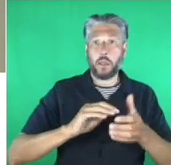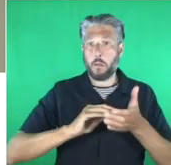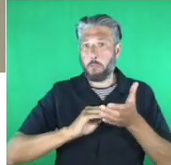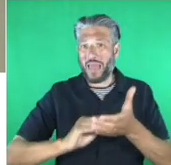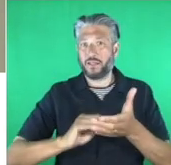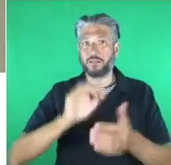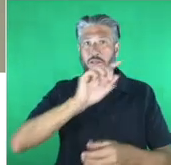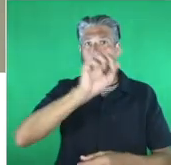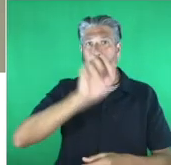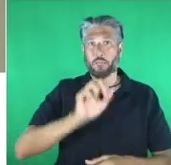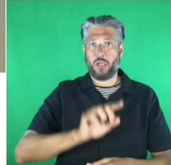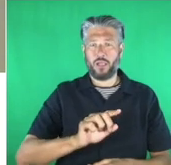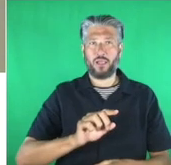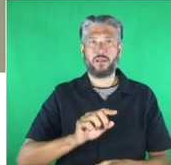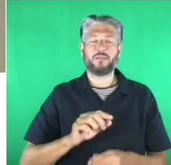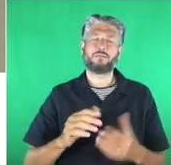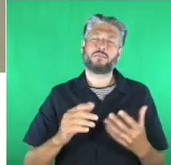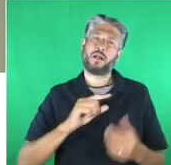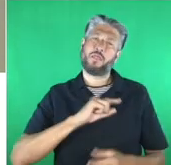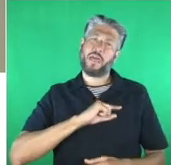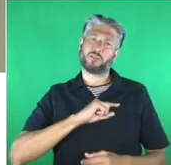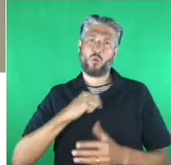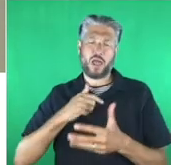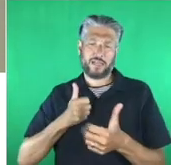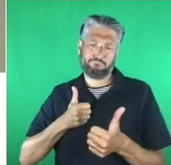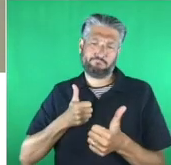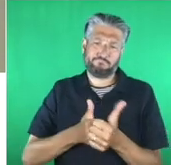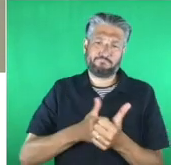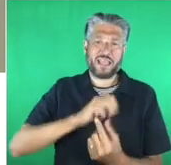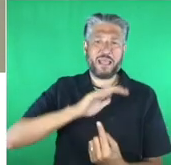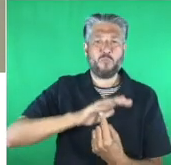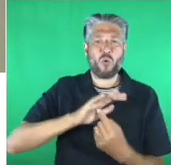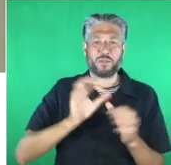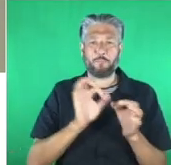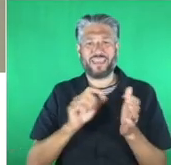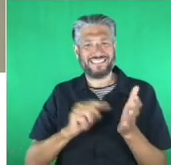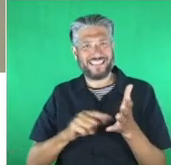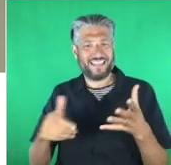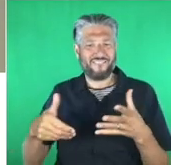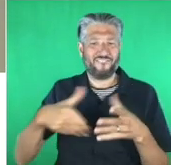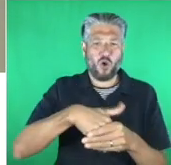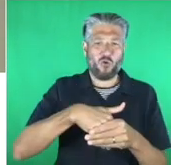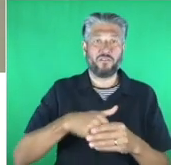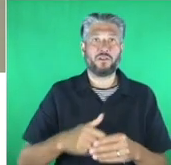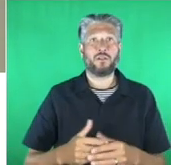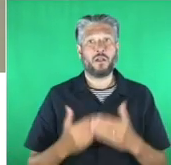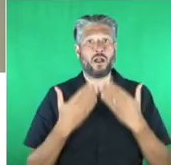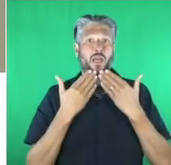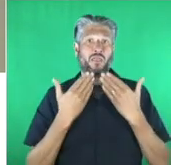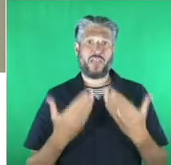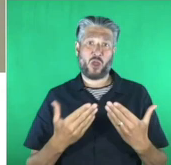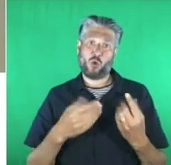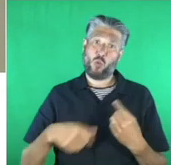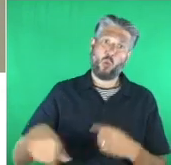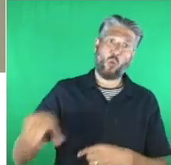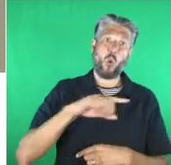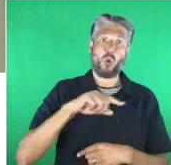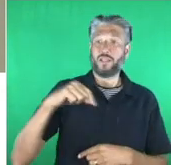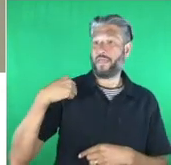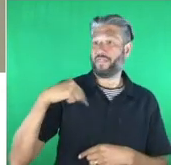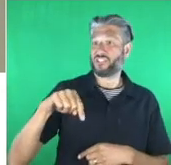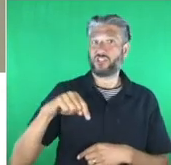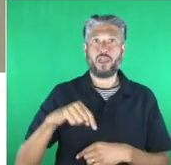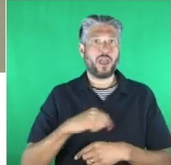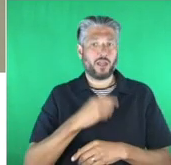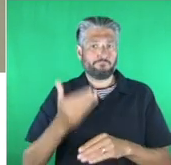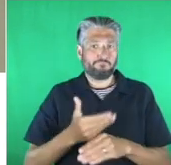involved in these awards is so important so i'd like to say a massive thank you to everyone who's played their part in making these awards happen this year and hopefully now you can